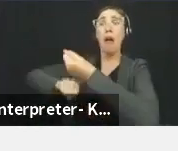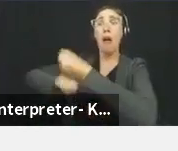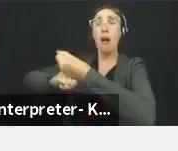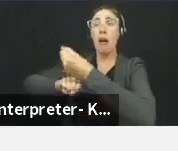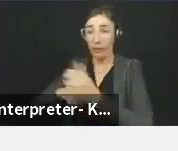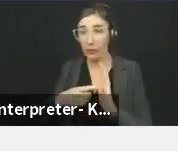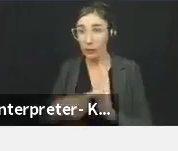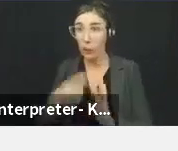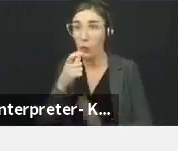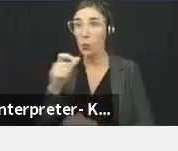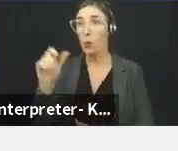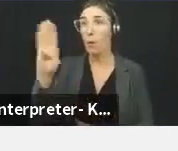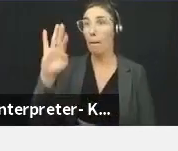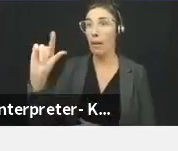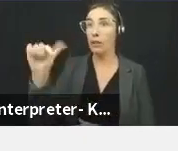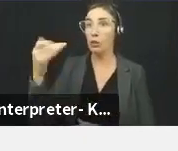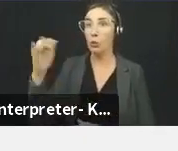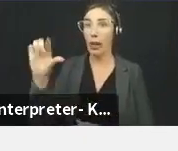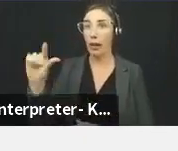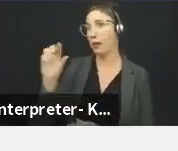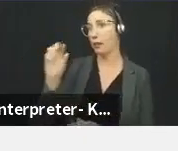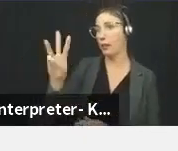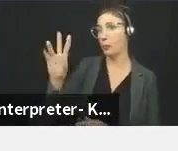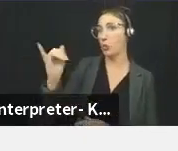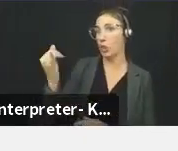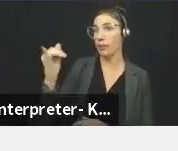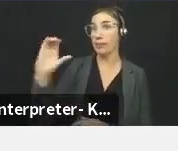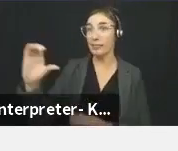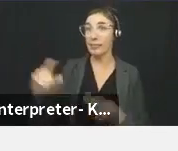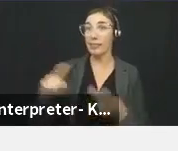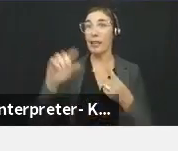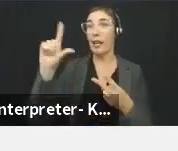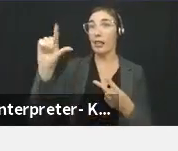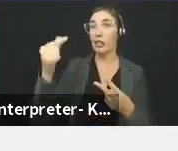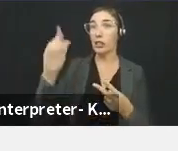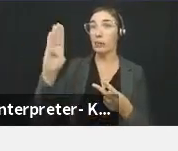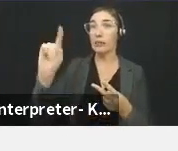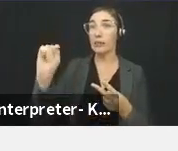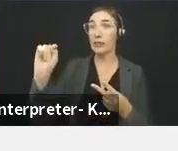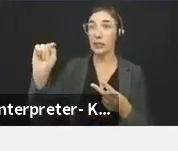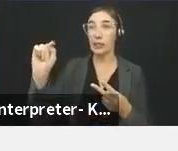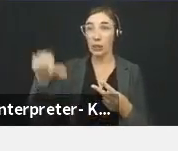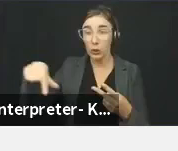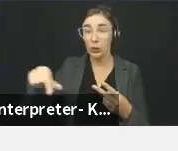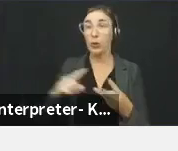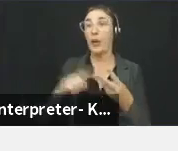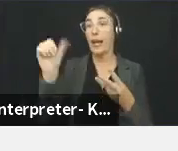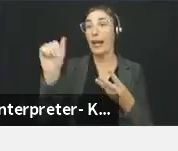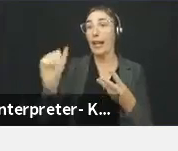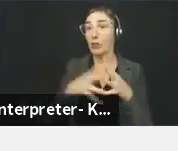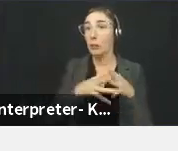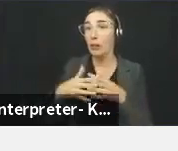Schrag of the WJC and members of the county's LGBTQ, Asian American, and Arab American advisory boards.